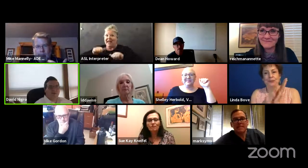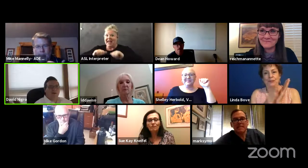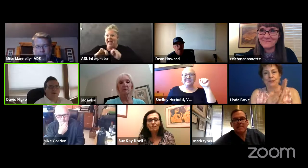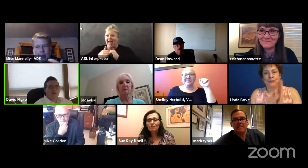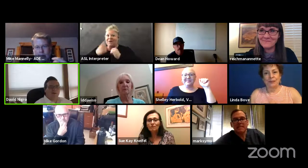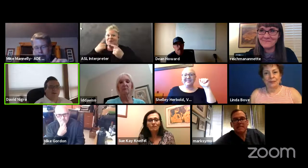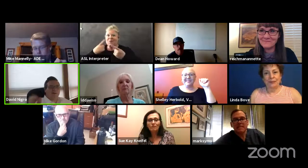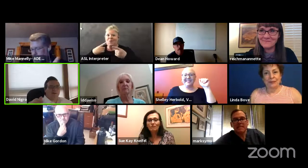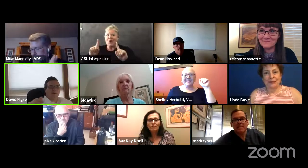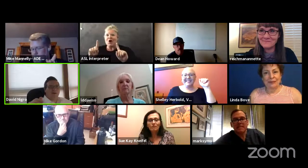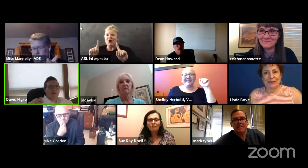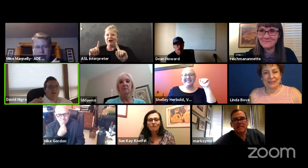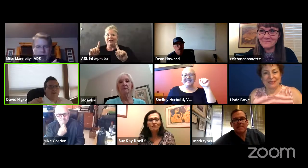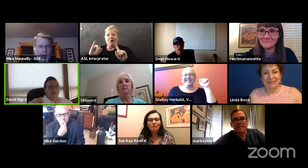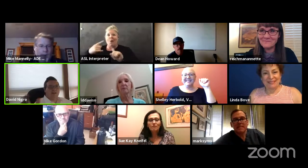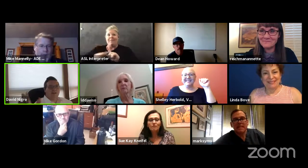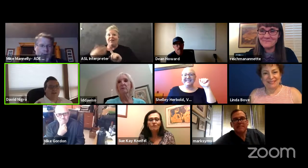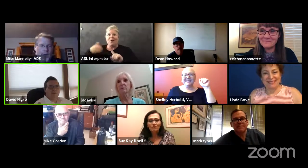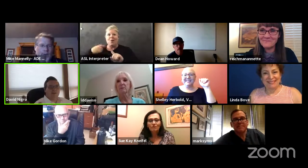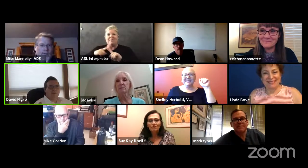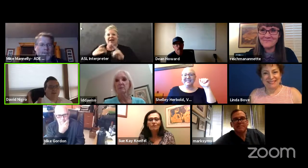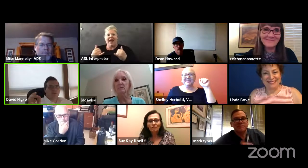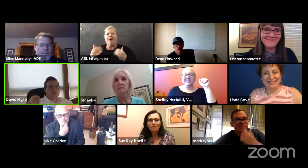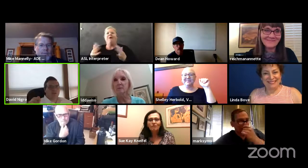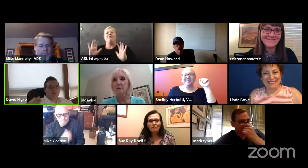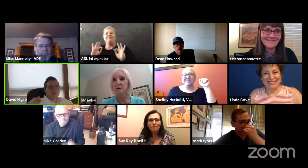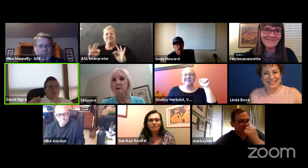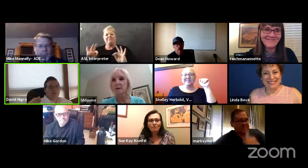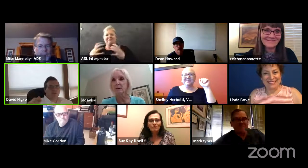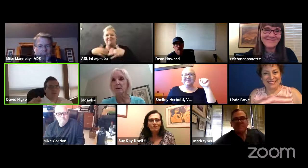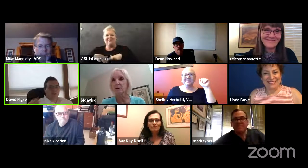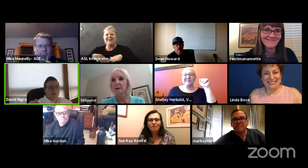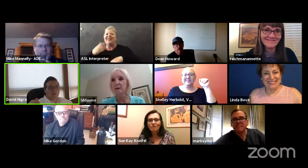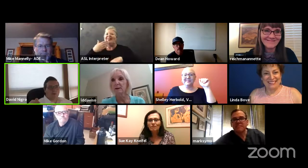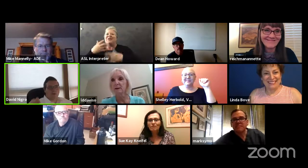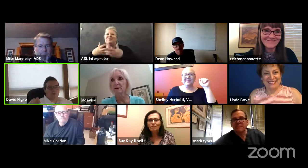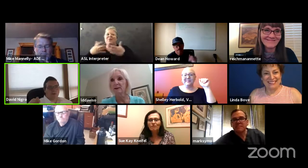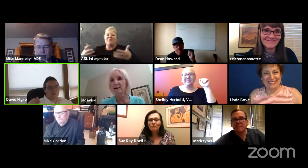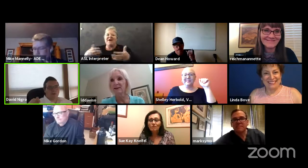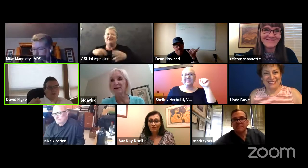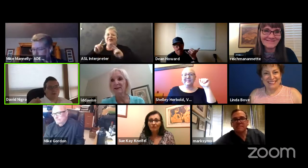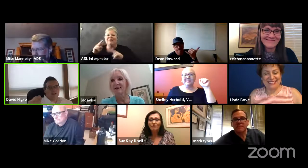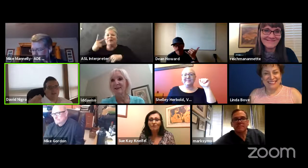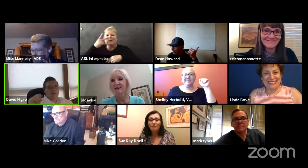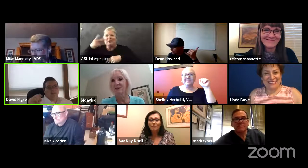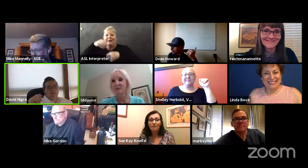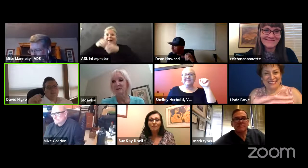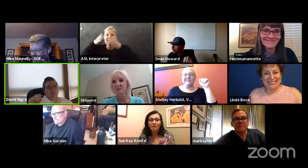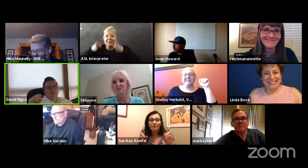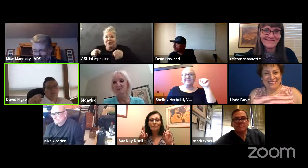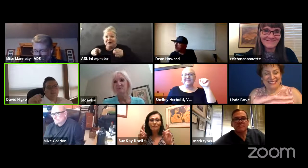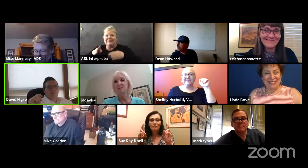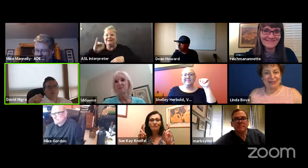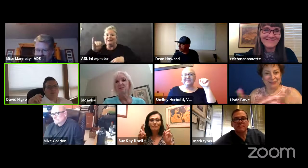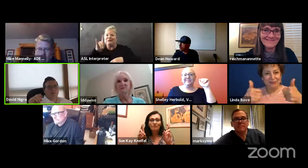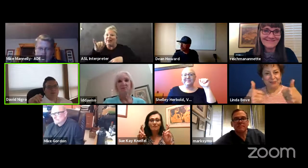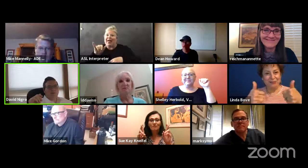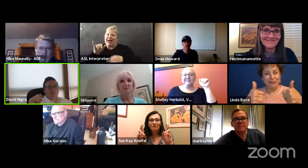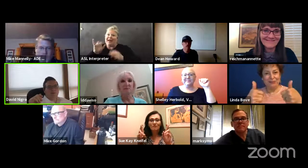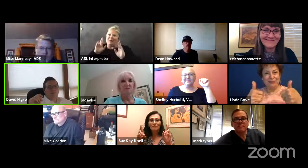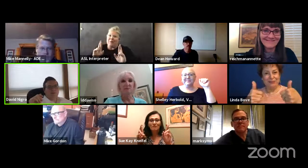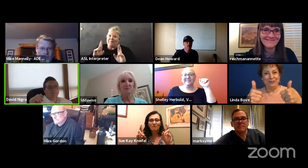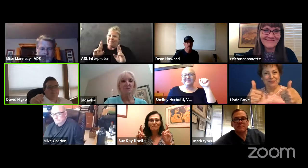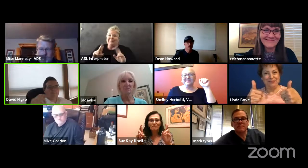you know a month ago so um again thank you very much and i hope to see you all in person in july um and we will